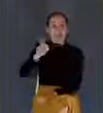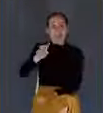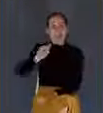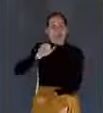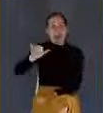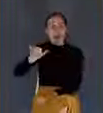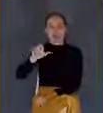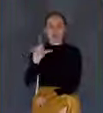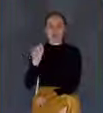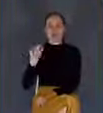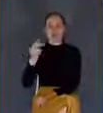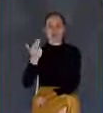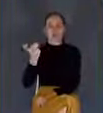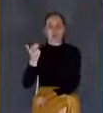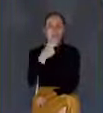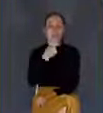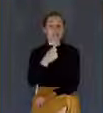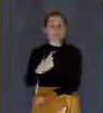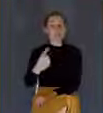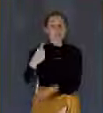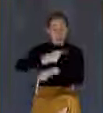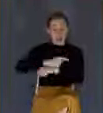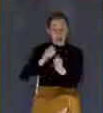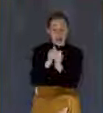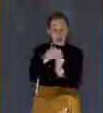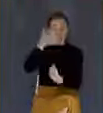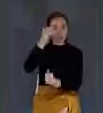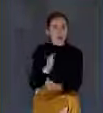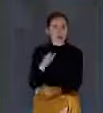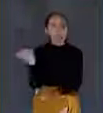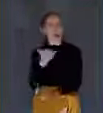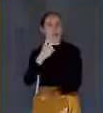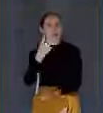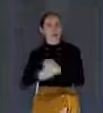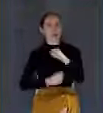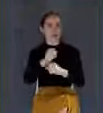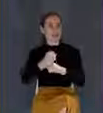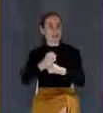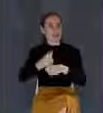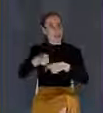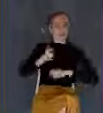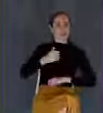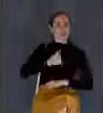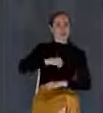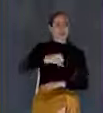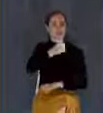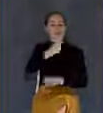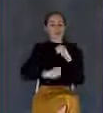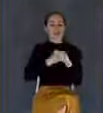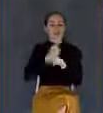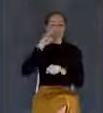claiming that a day with God is as a year, giving himself another year for that prophecy to take place.